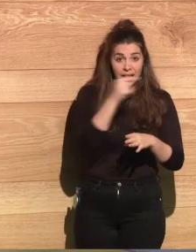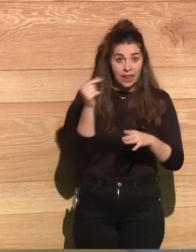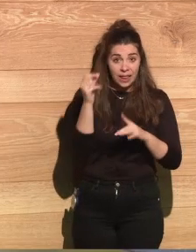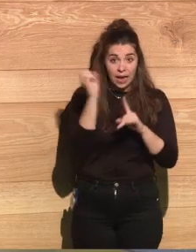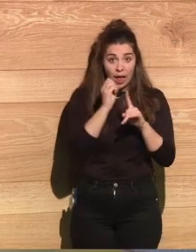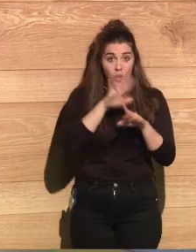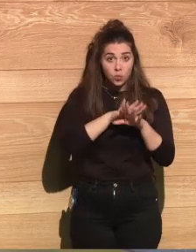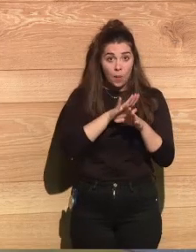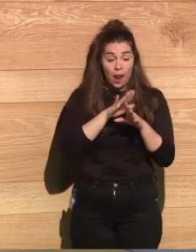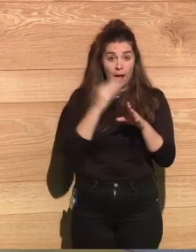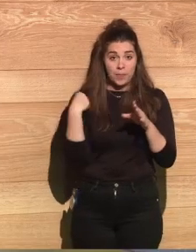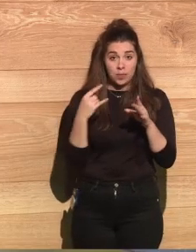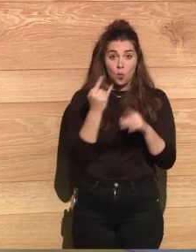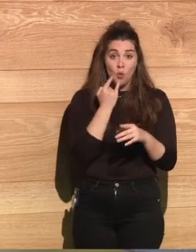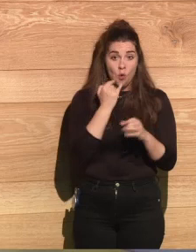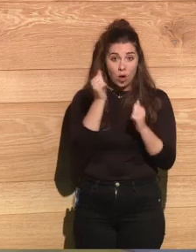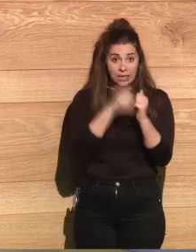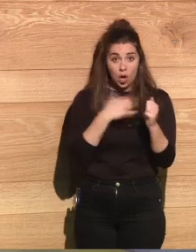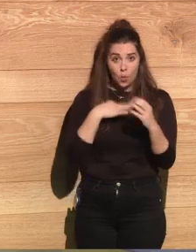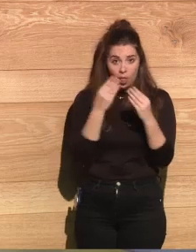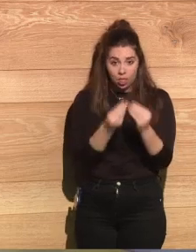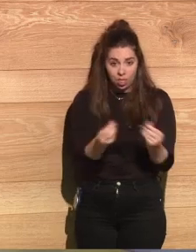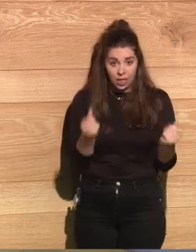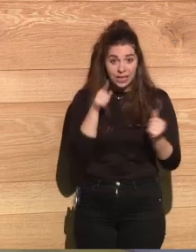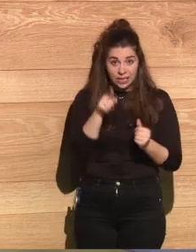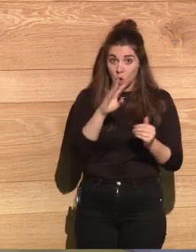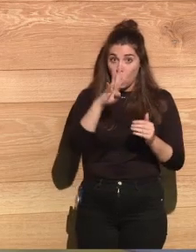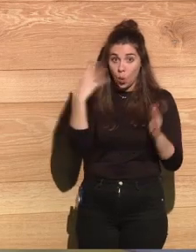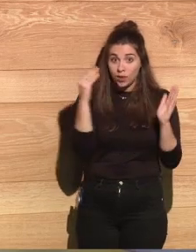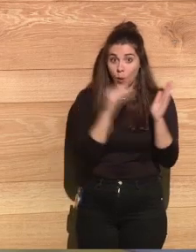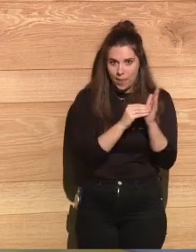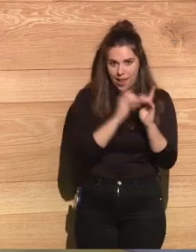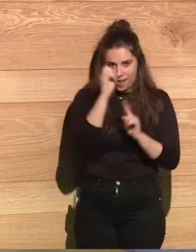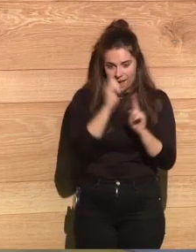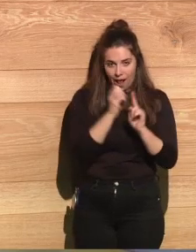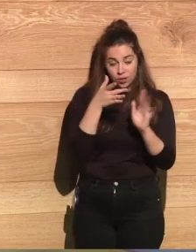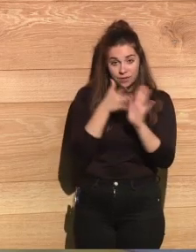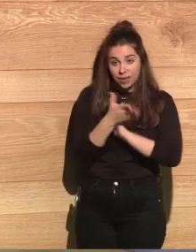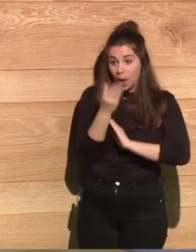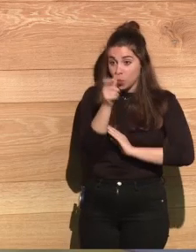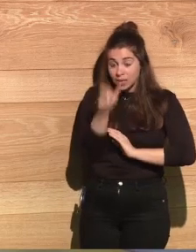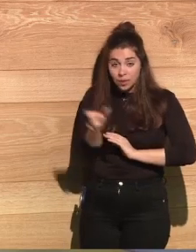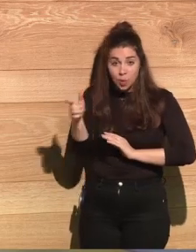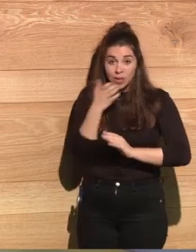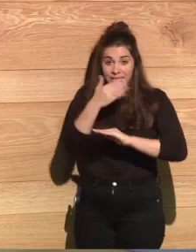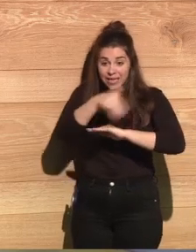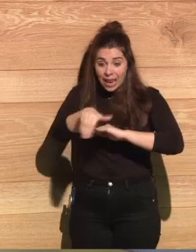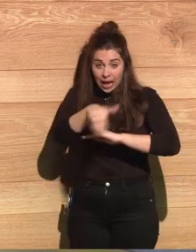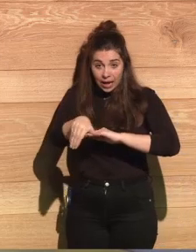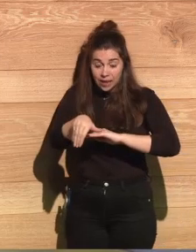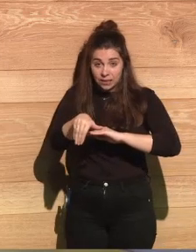So many, many people who were on the streets were badly burned, and